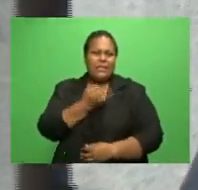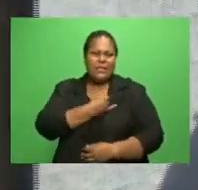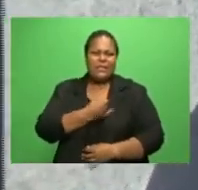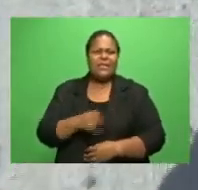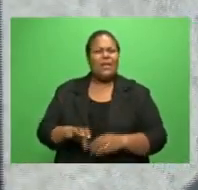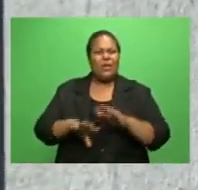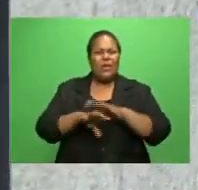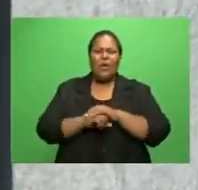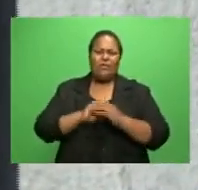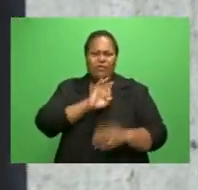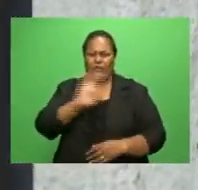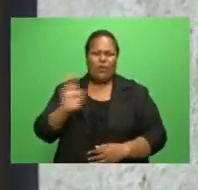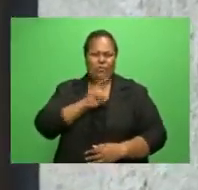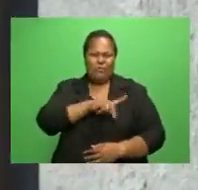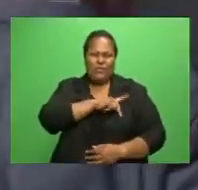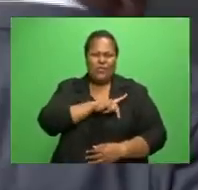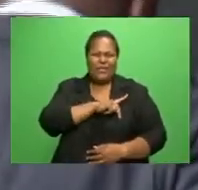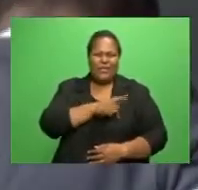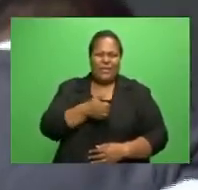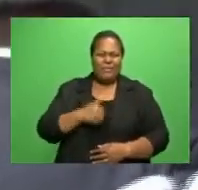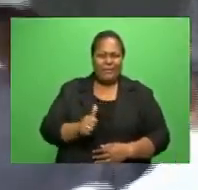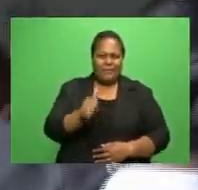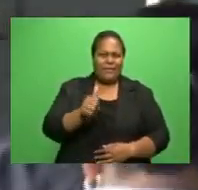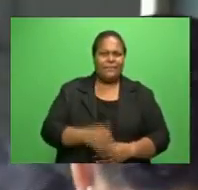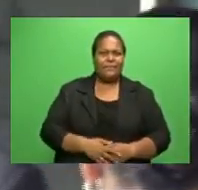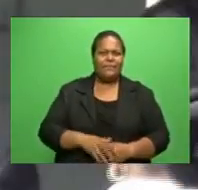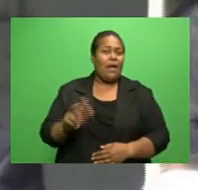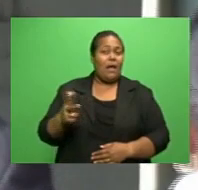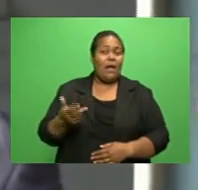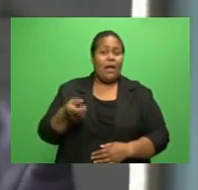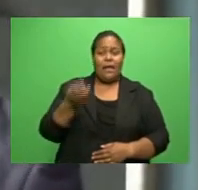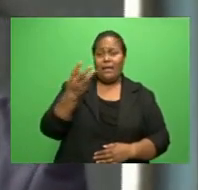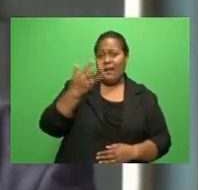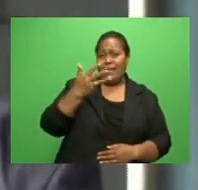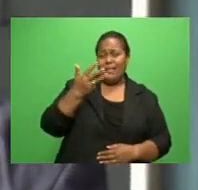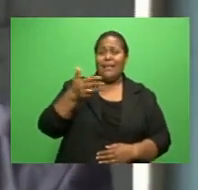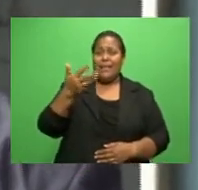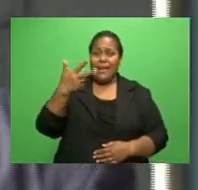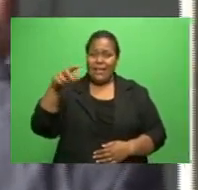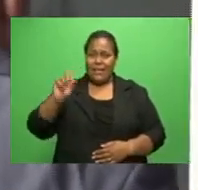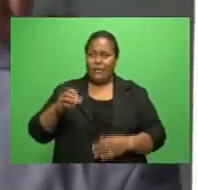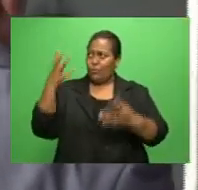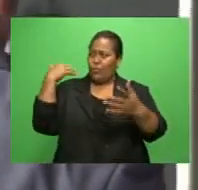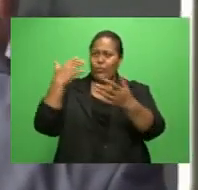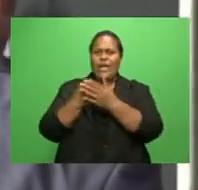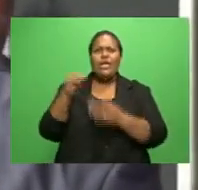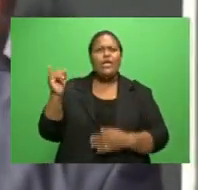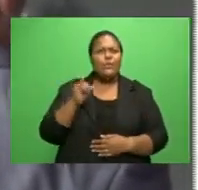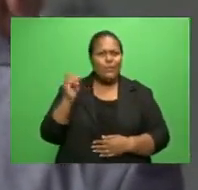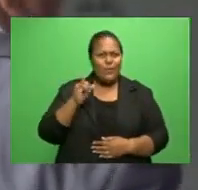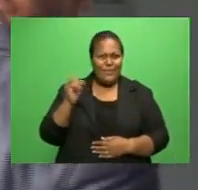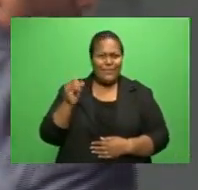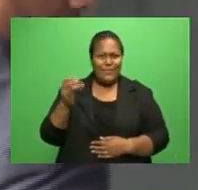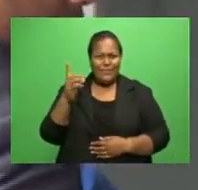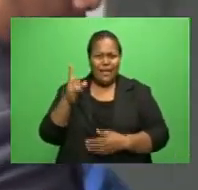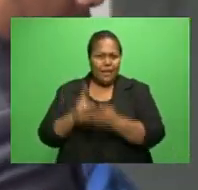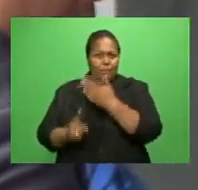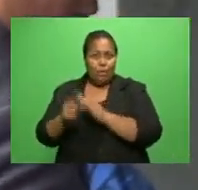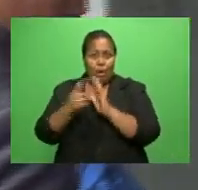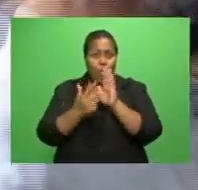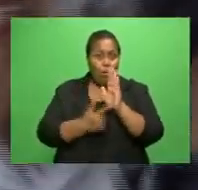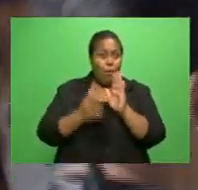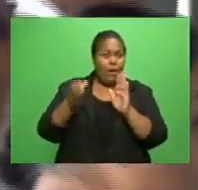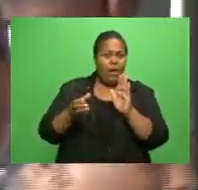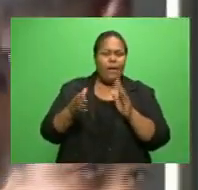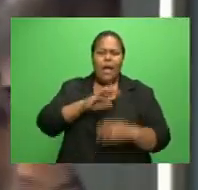professional conduct. Shah was hired in the 1980s to process a third-party insurance claim for Shah Shilata, whose husband died